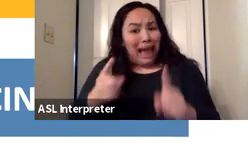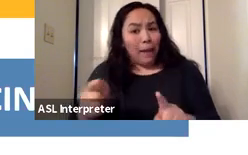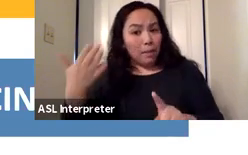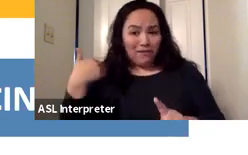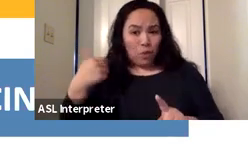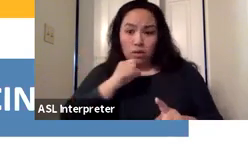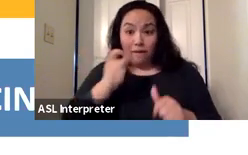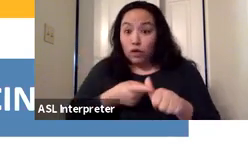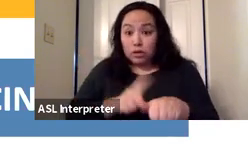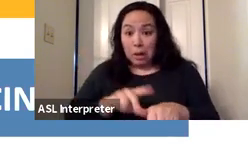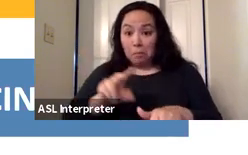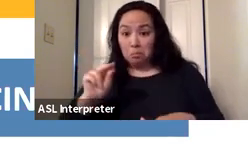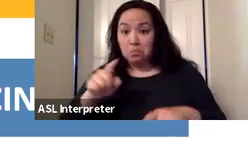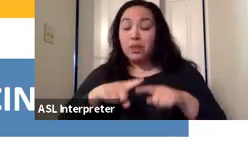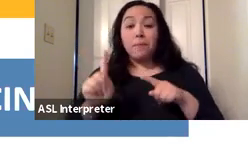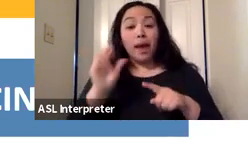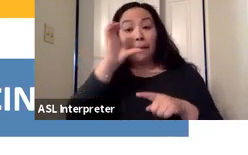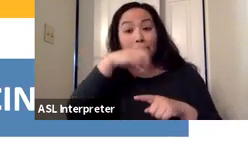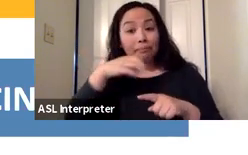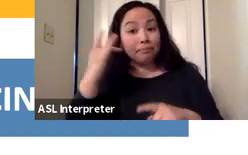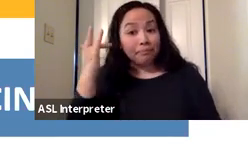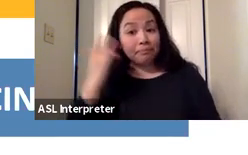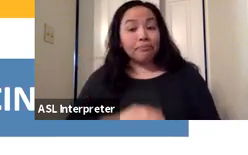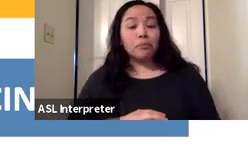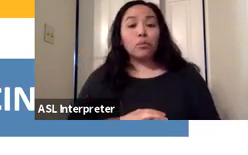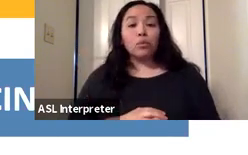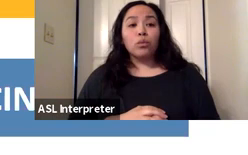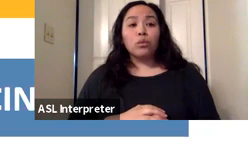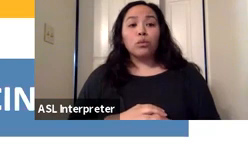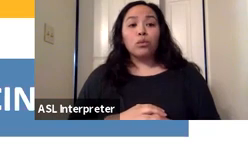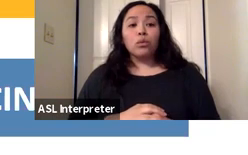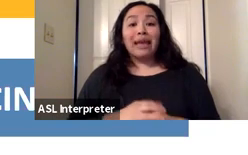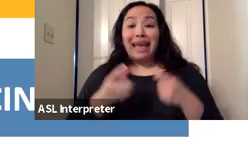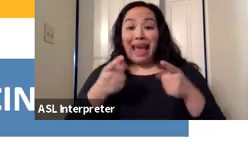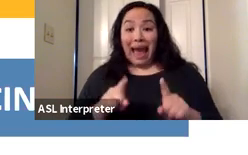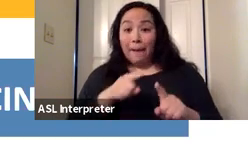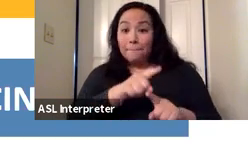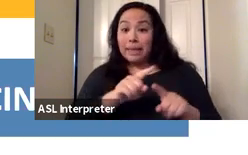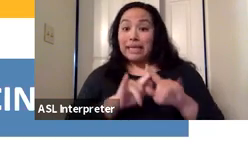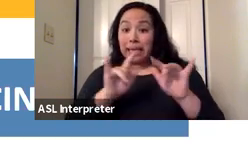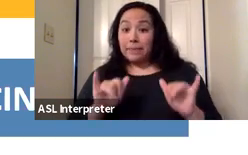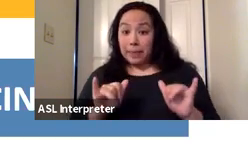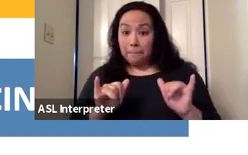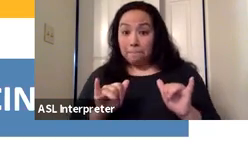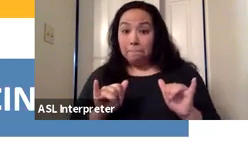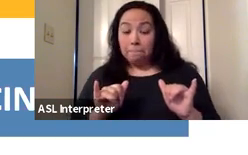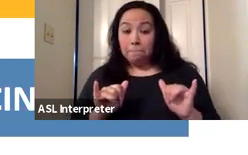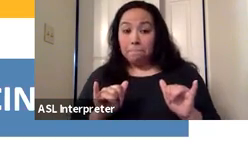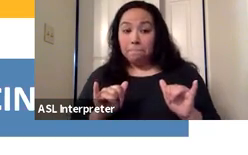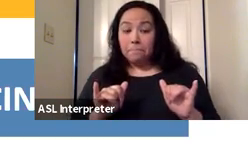of. But what was very unusual in this case is that it was happening at the same time that